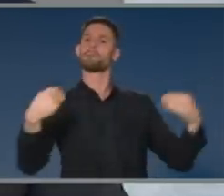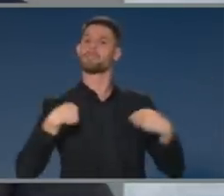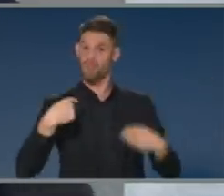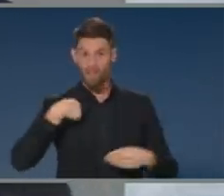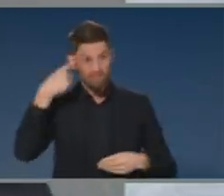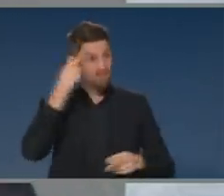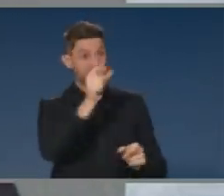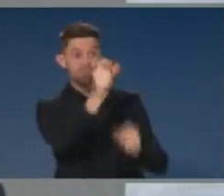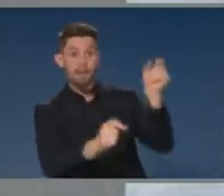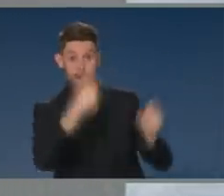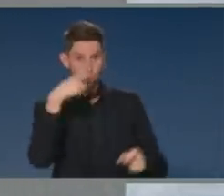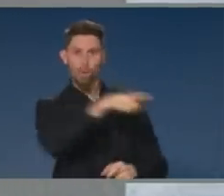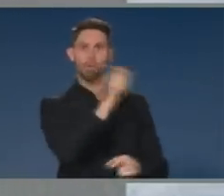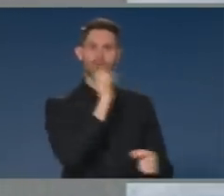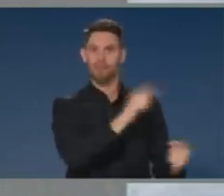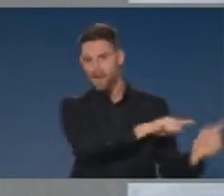as well.